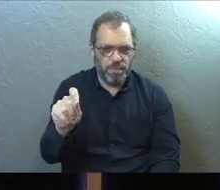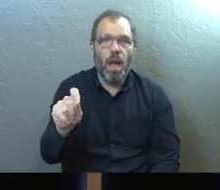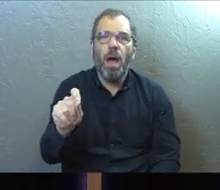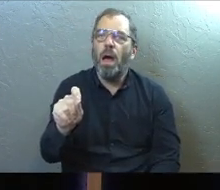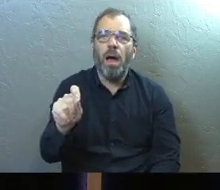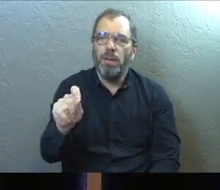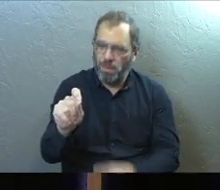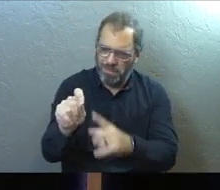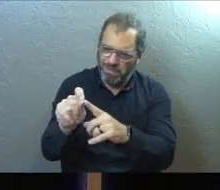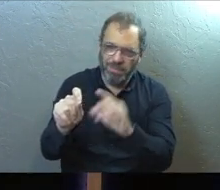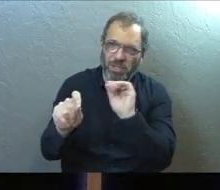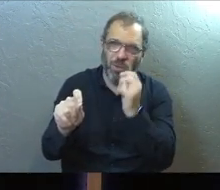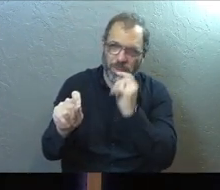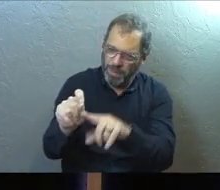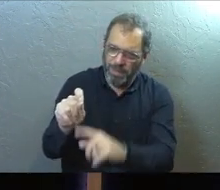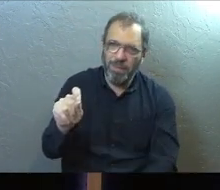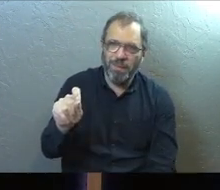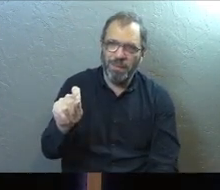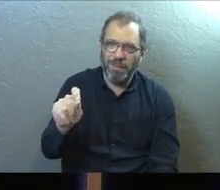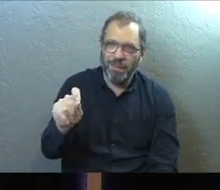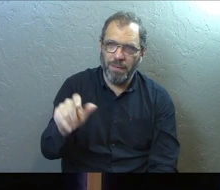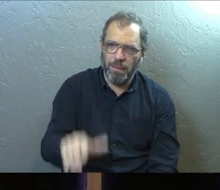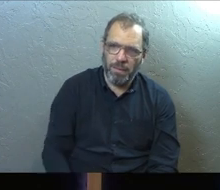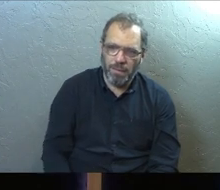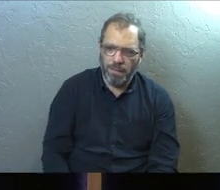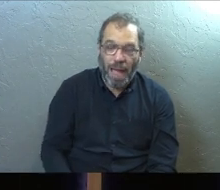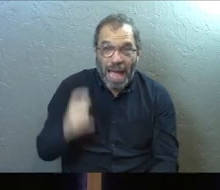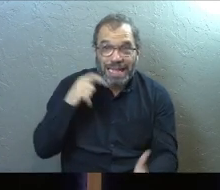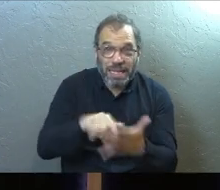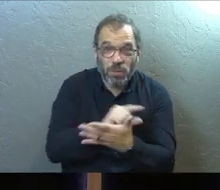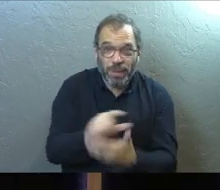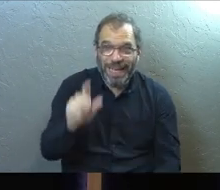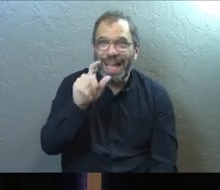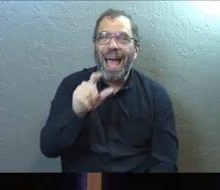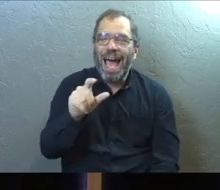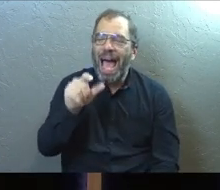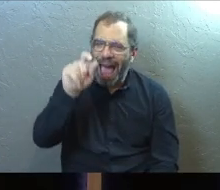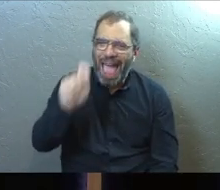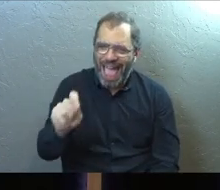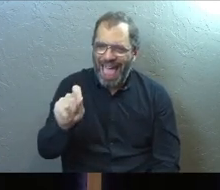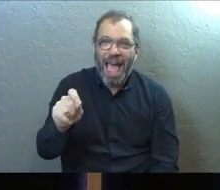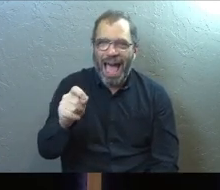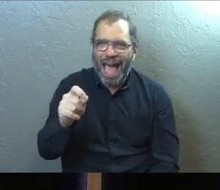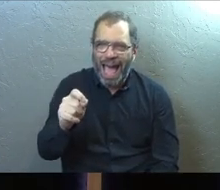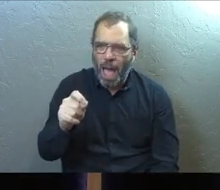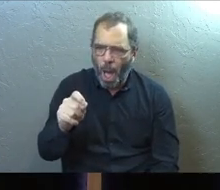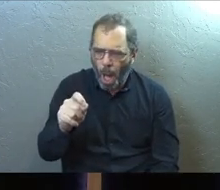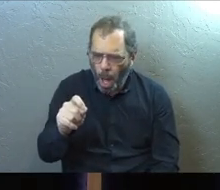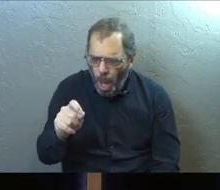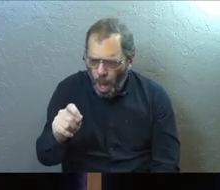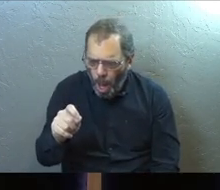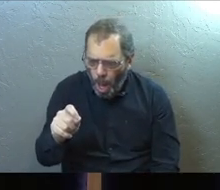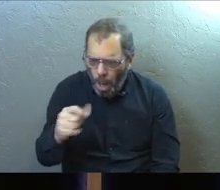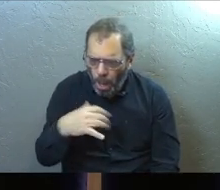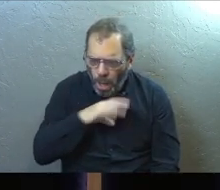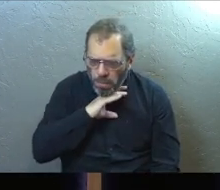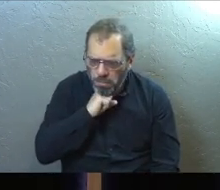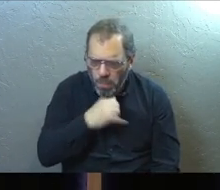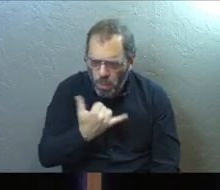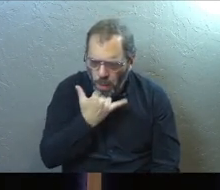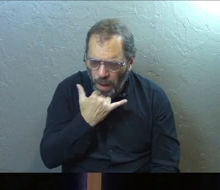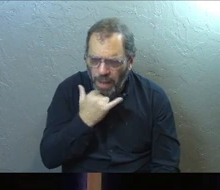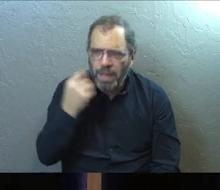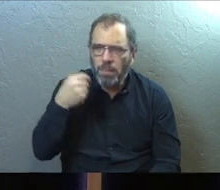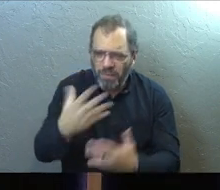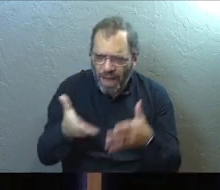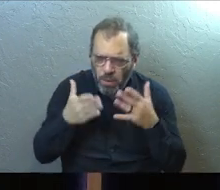but the period's not there. And I just noticed that this week. I'm like, I usually say this wrong to people. It's